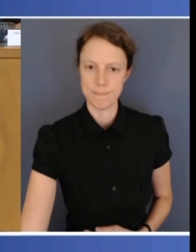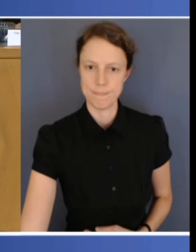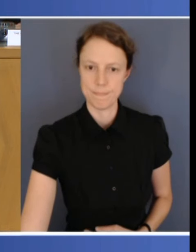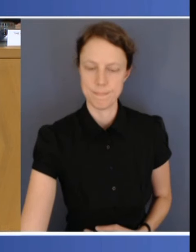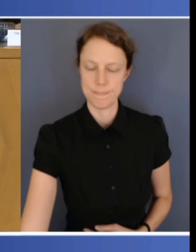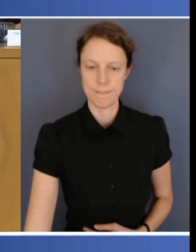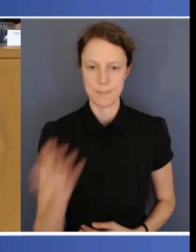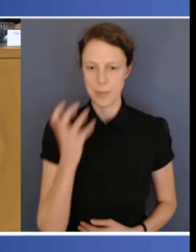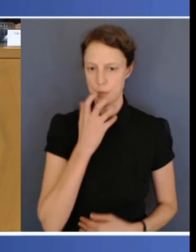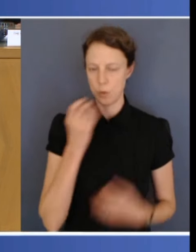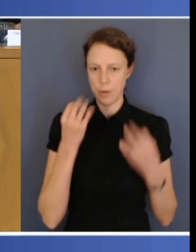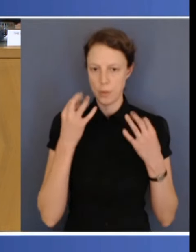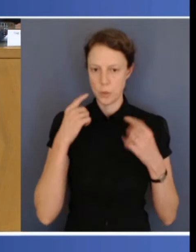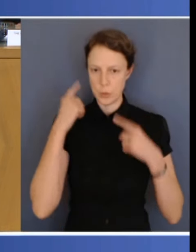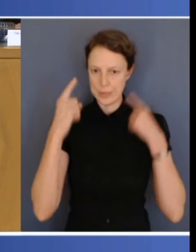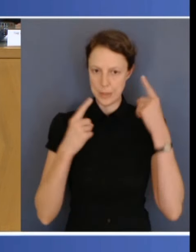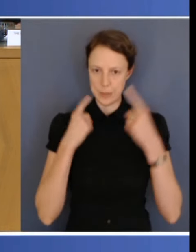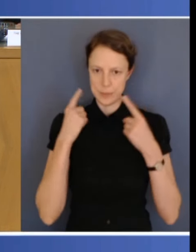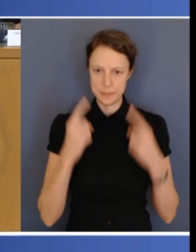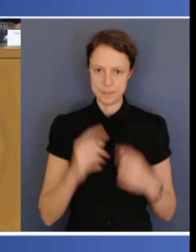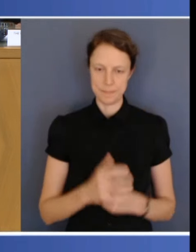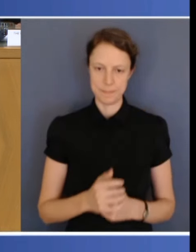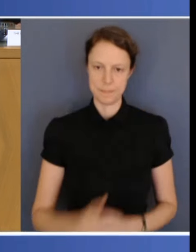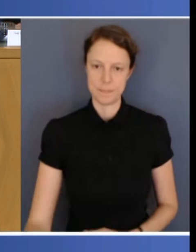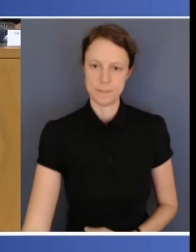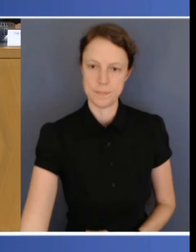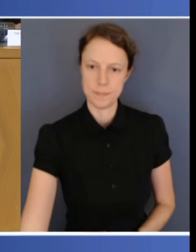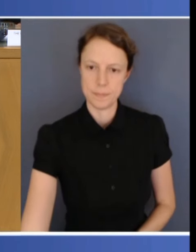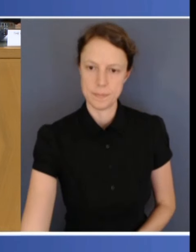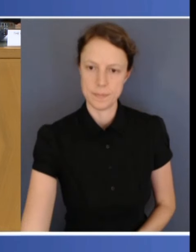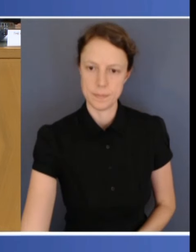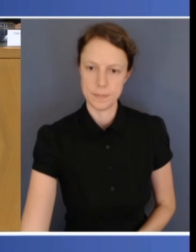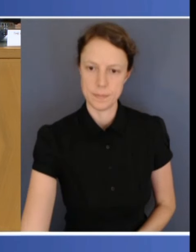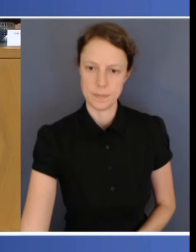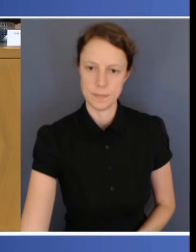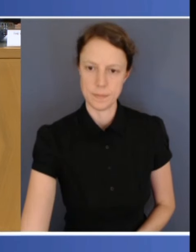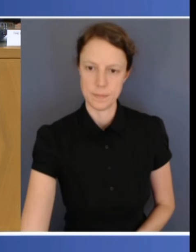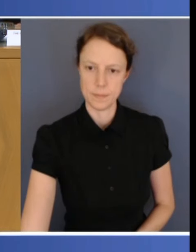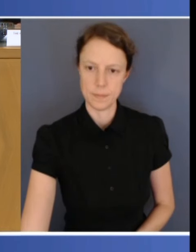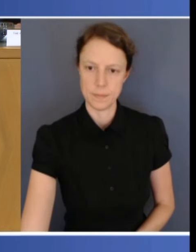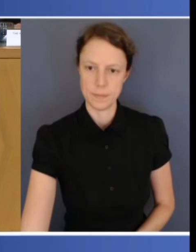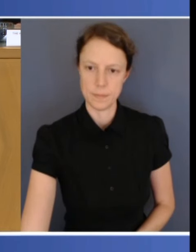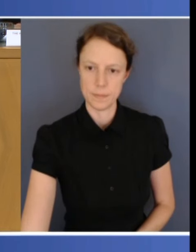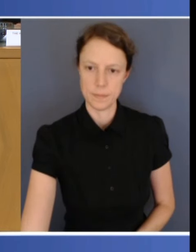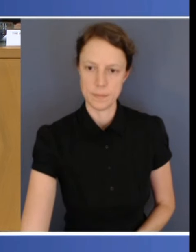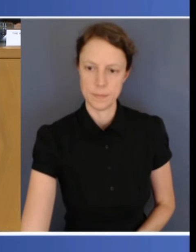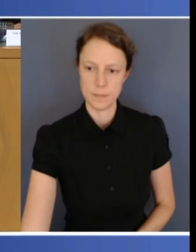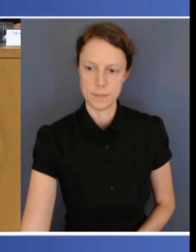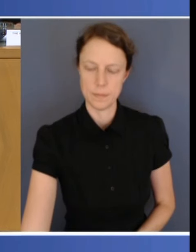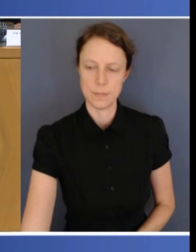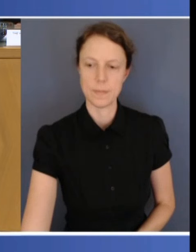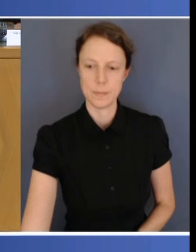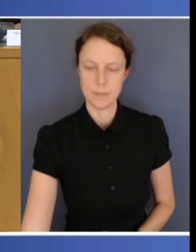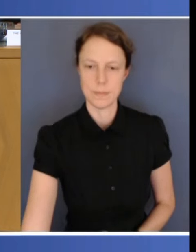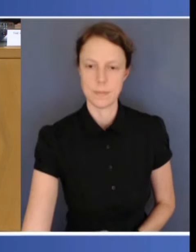for the Labor family in particular, but I think across this Parliament, Peter Murphy is someone who is very